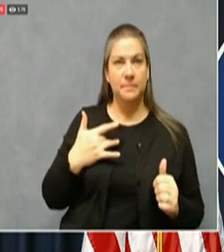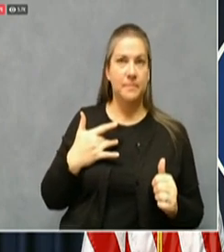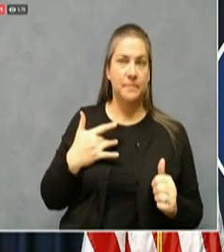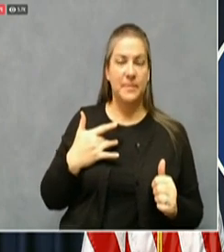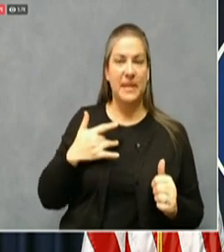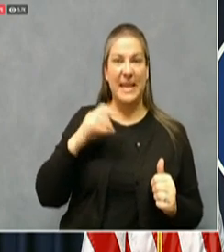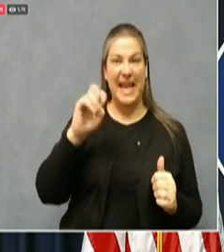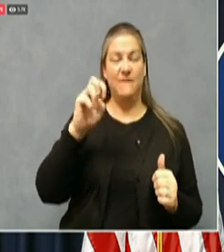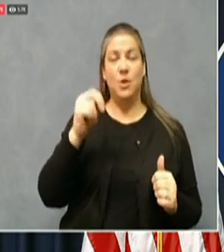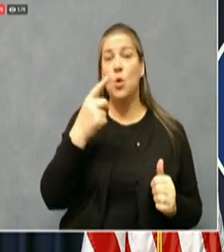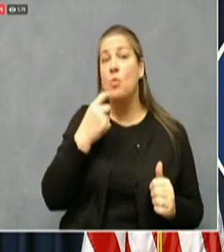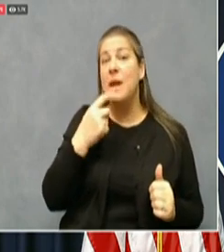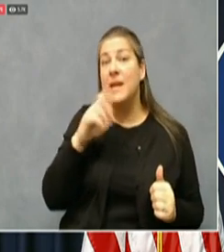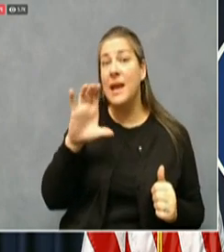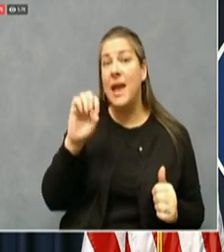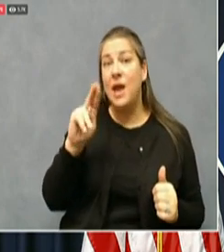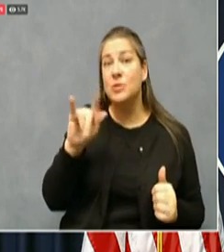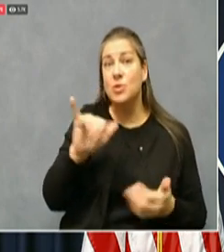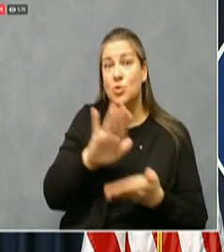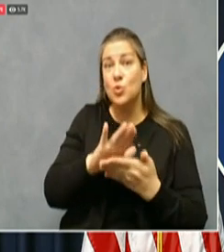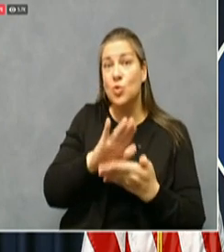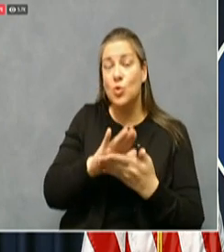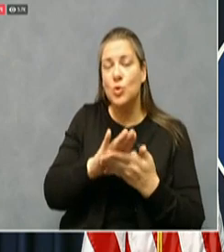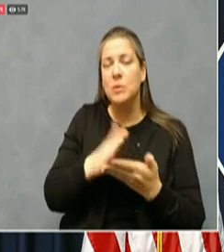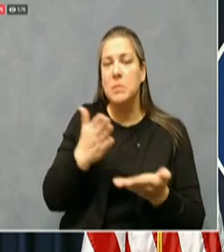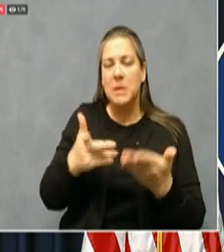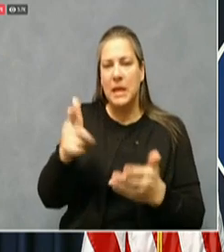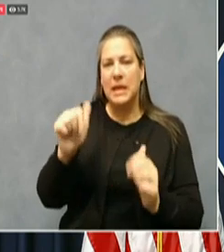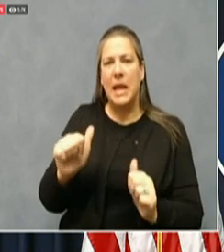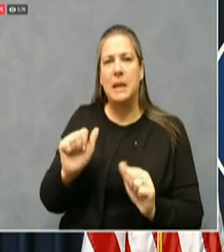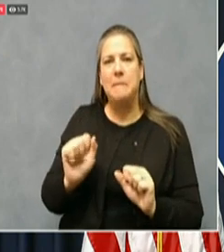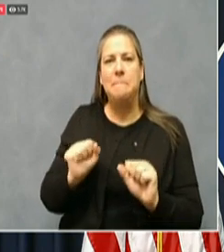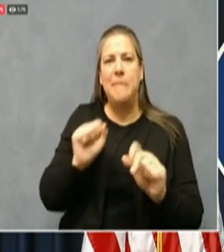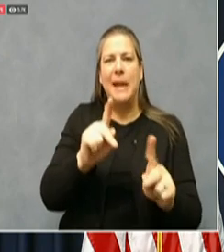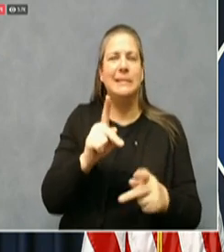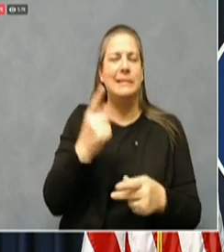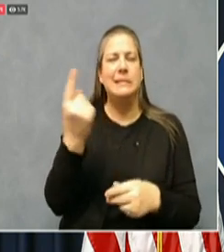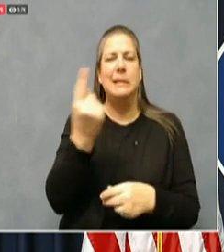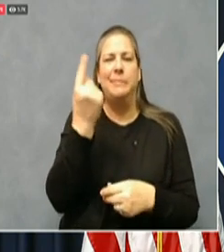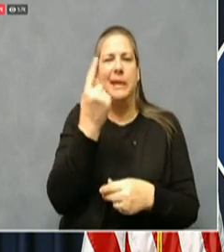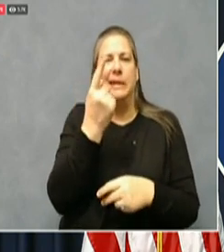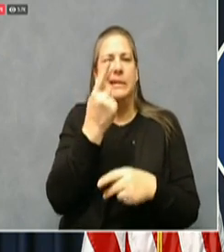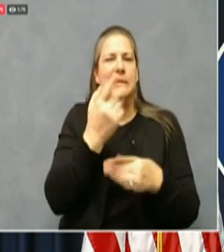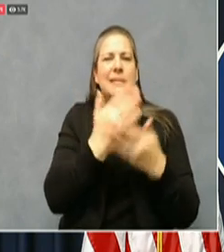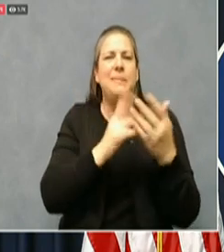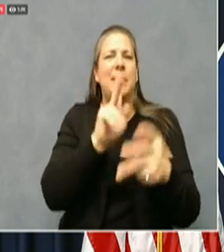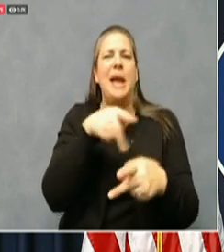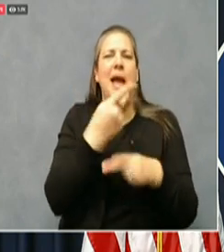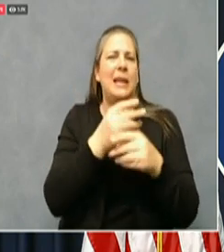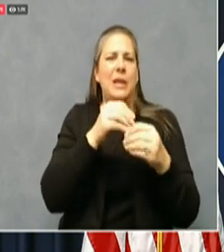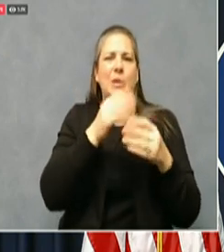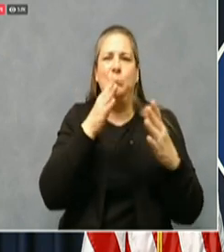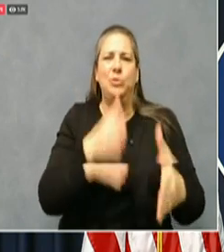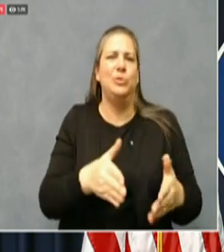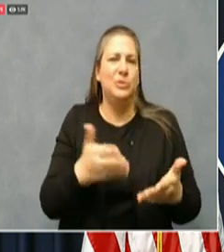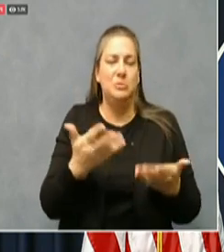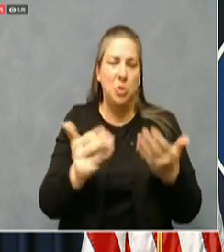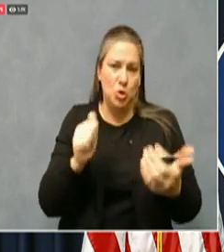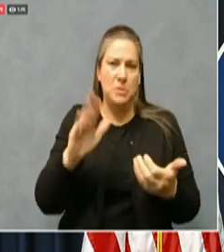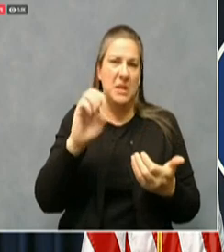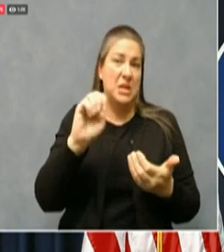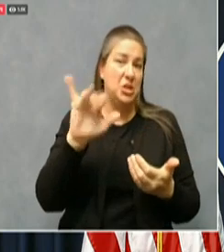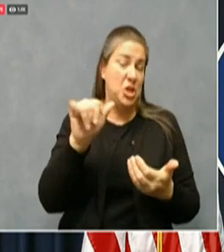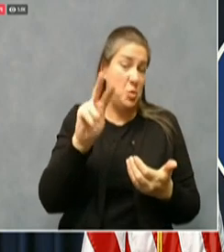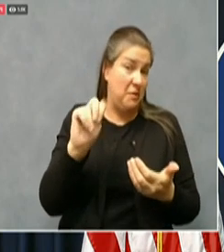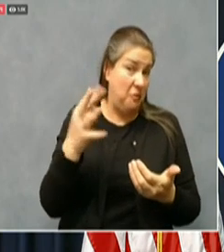schools can go back to some form of in person learning as soon as january 4th. What we